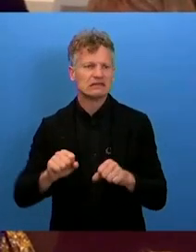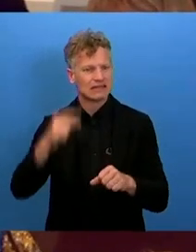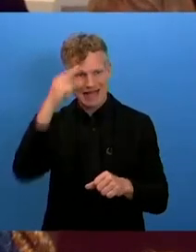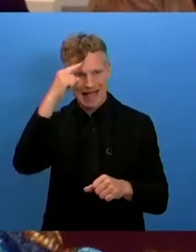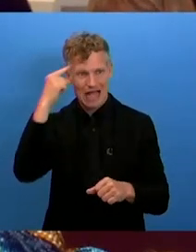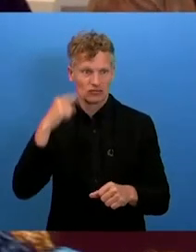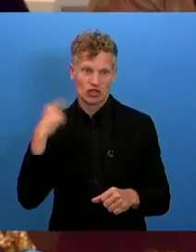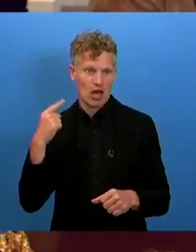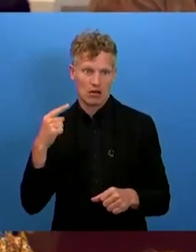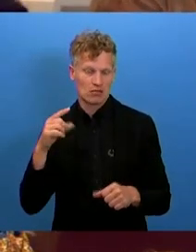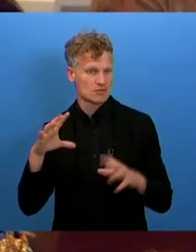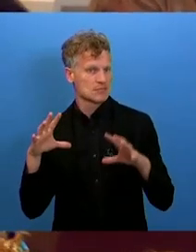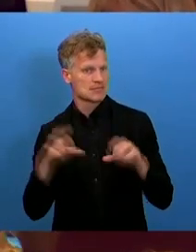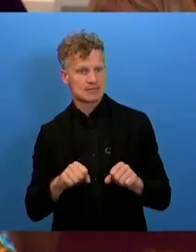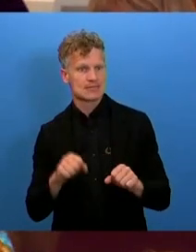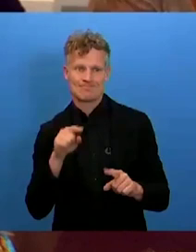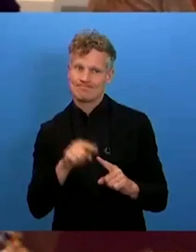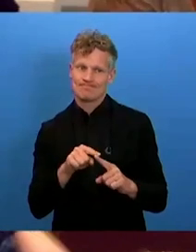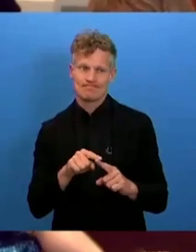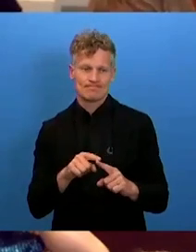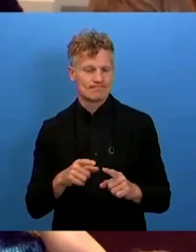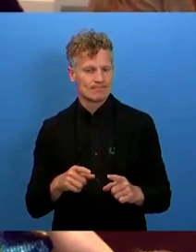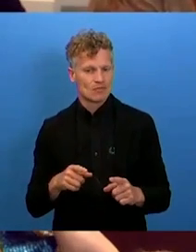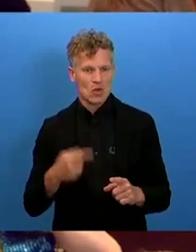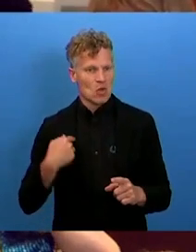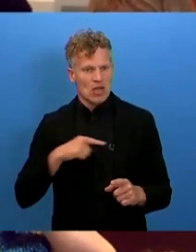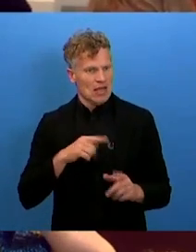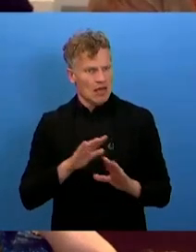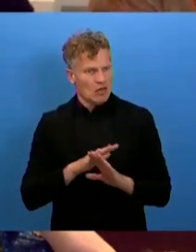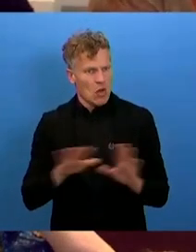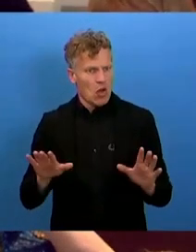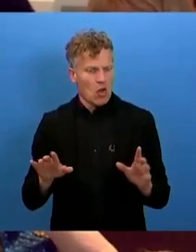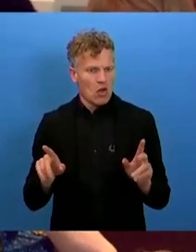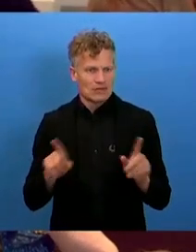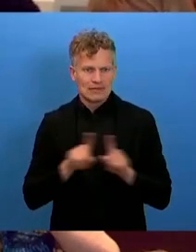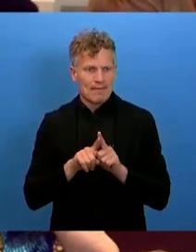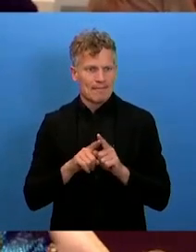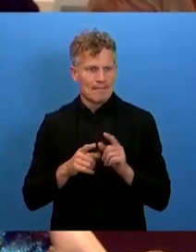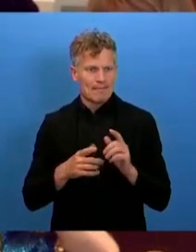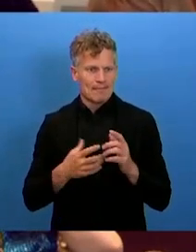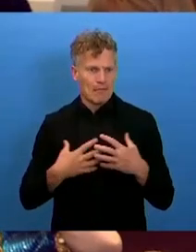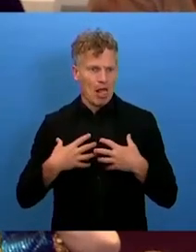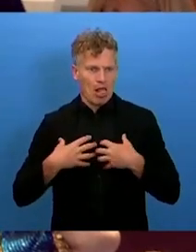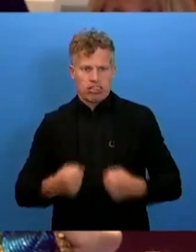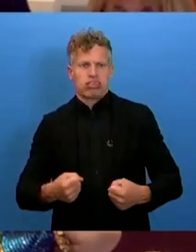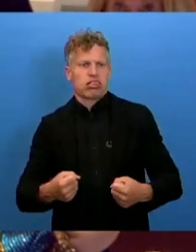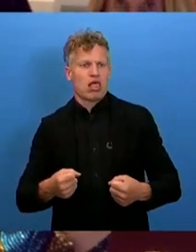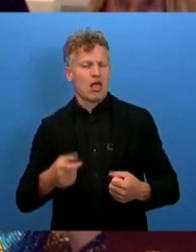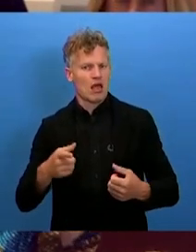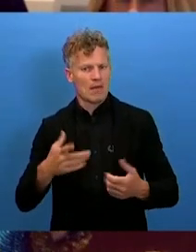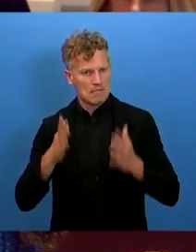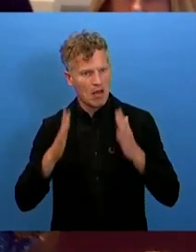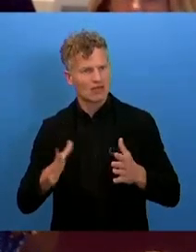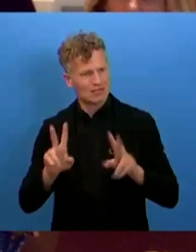the ethnic Armenians, will not destroy the right of the right of to practice their own faith,